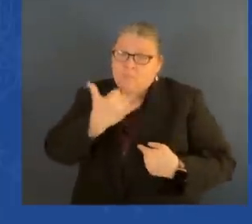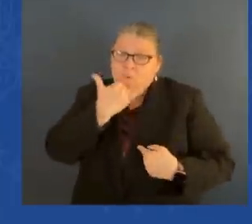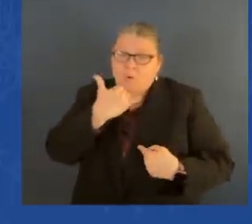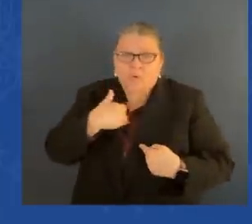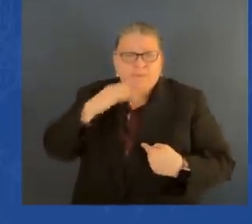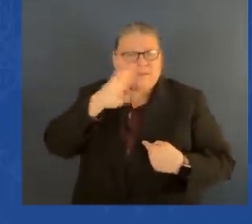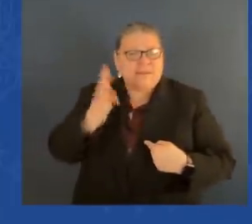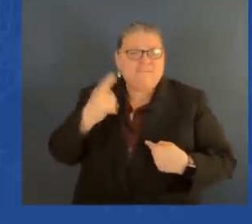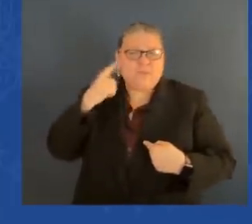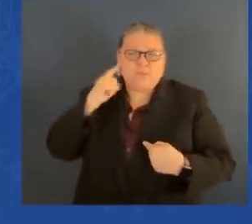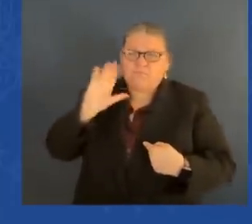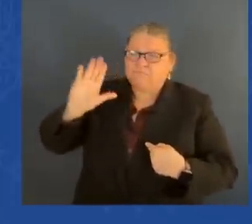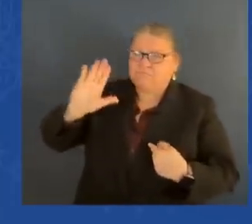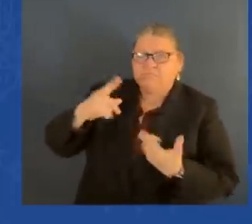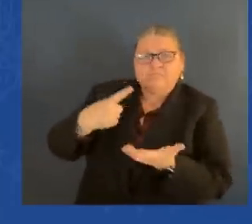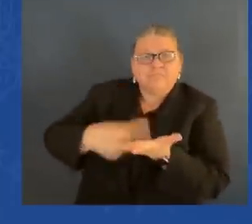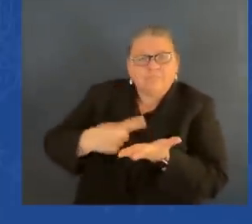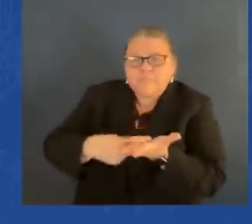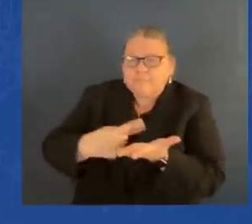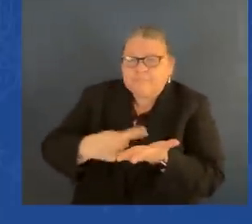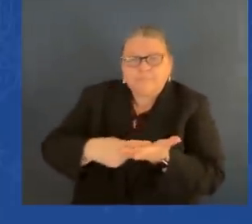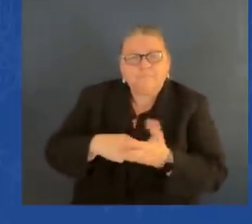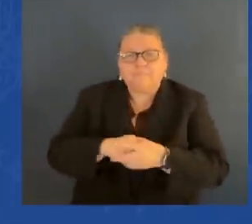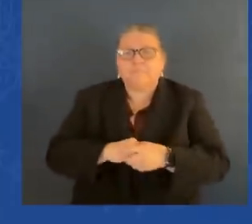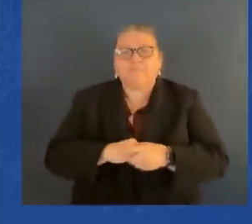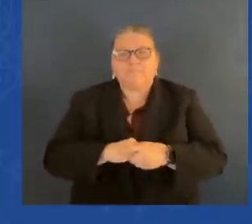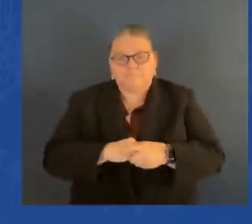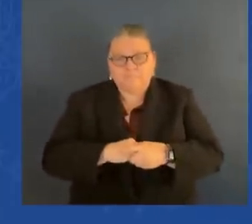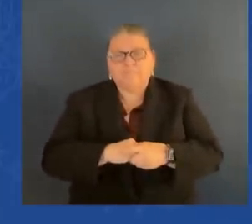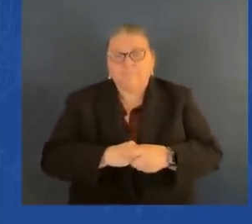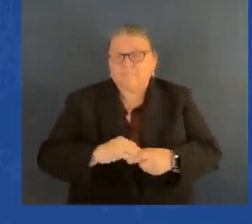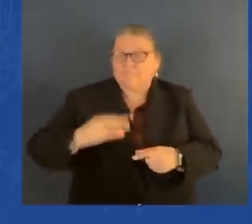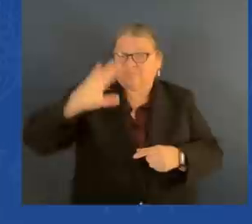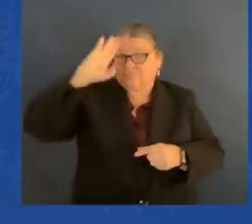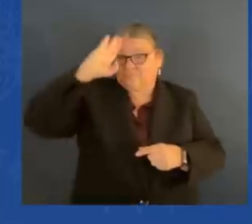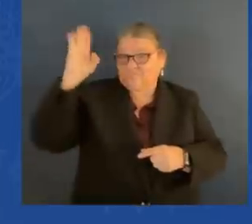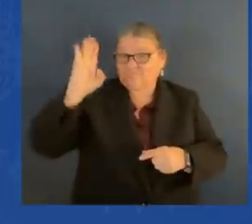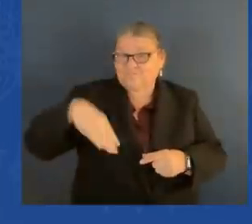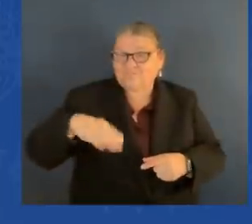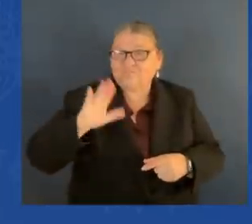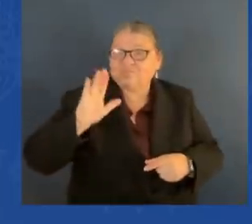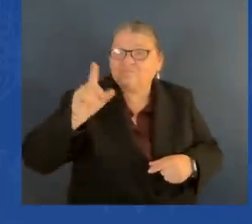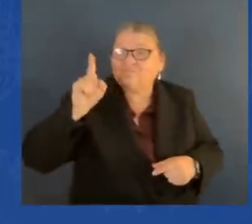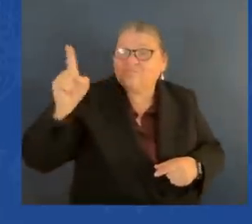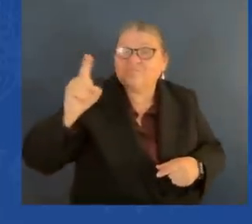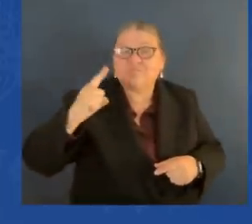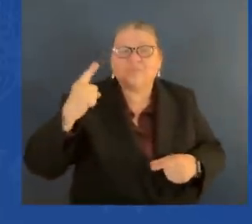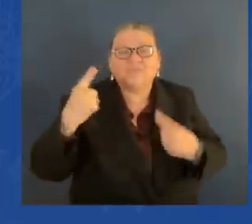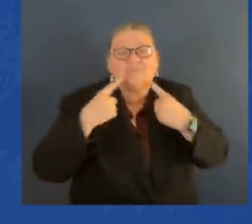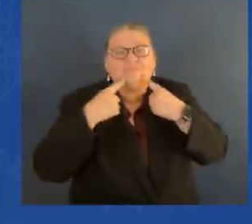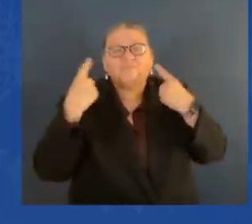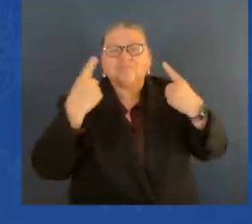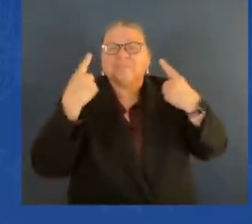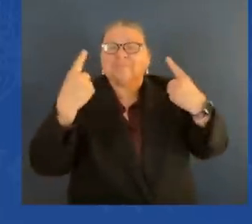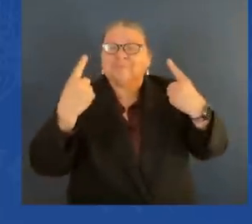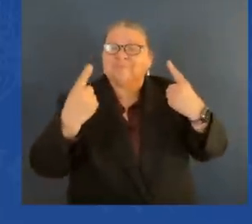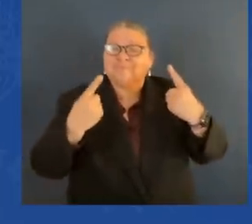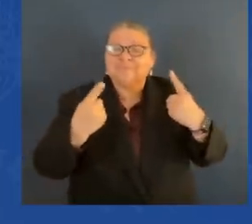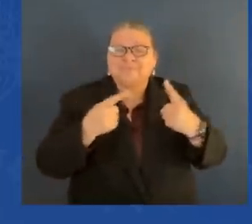Fritz famously asked staffers who came to work for me and said, on the breakfast plate, what's the difference between